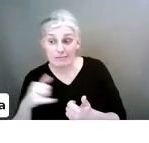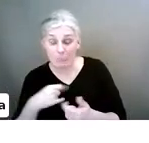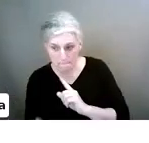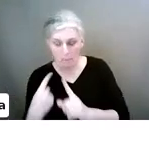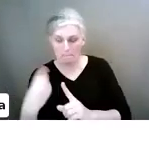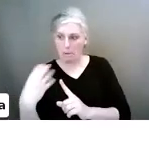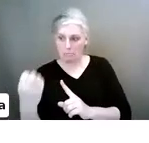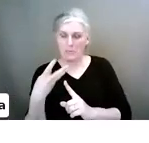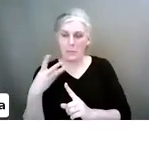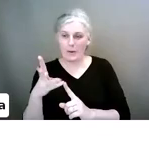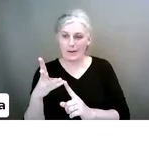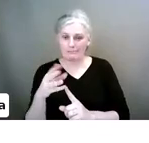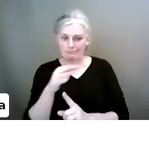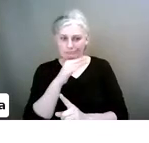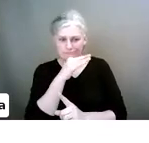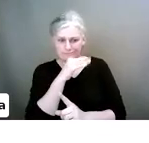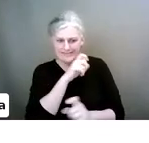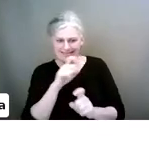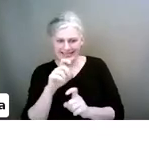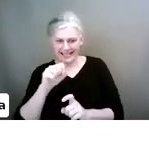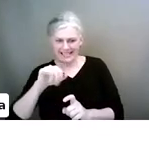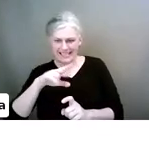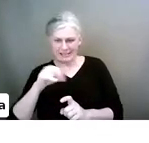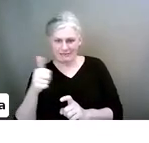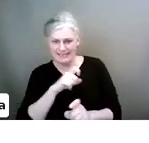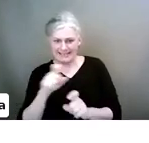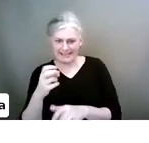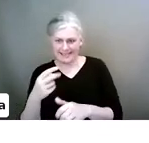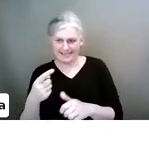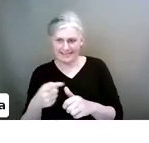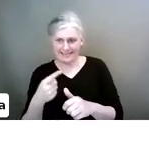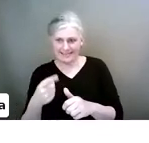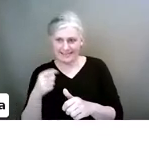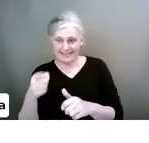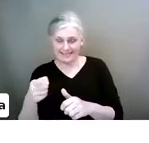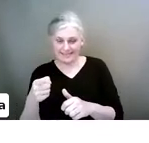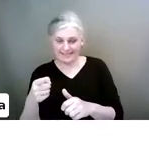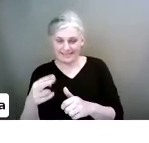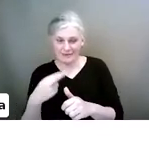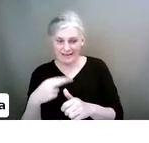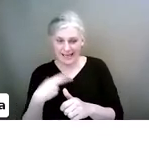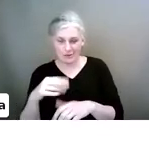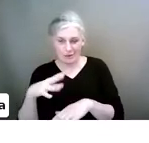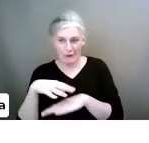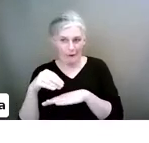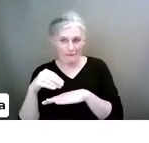With, oh, Siri is still active. OK. Power off. I'll have to power off my phone.